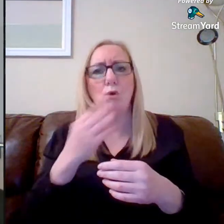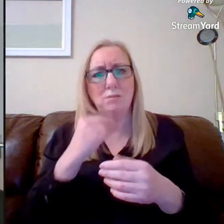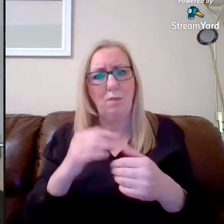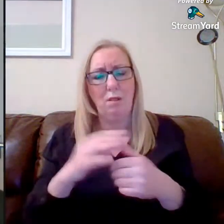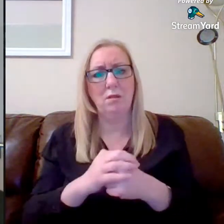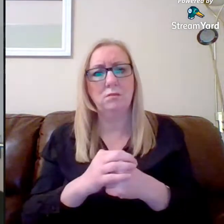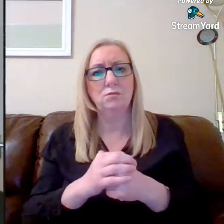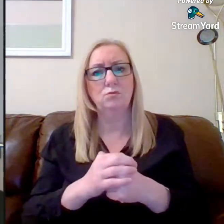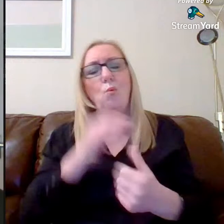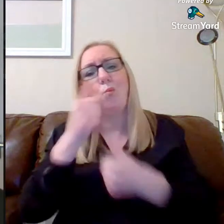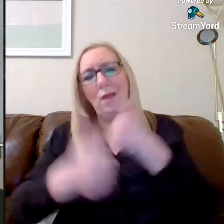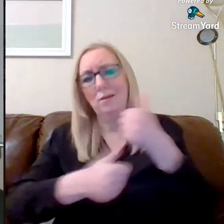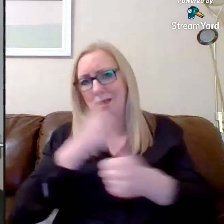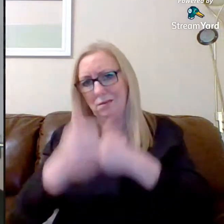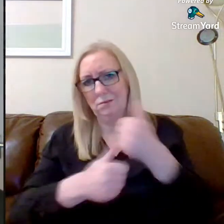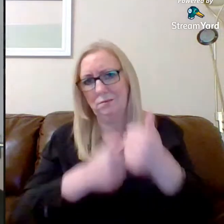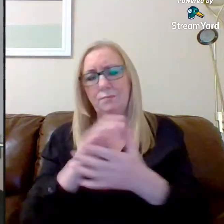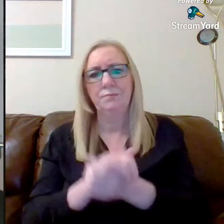So well done.